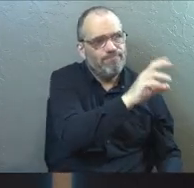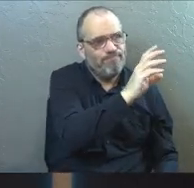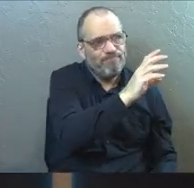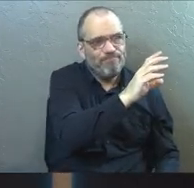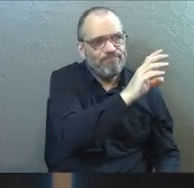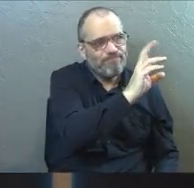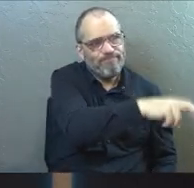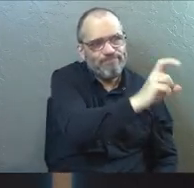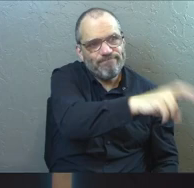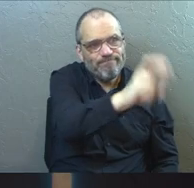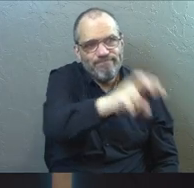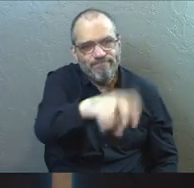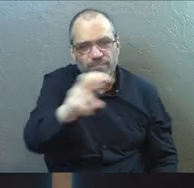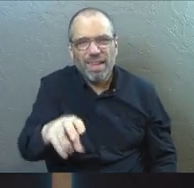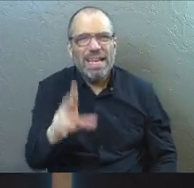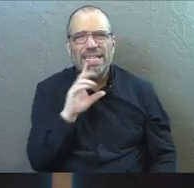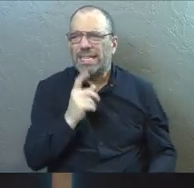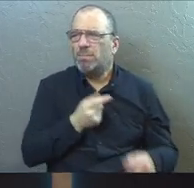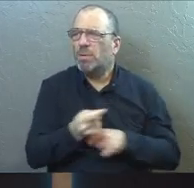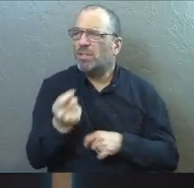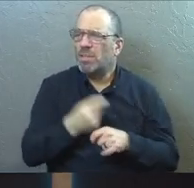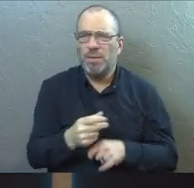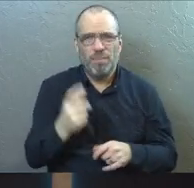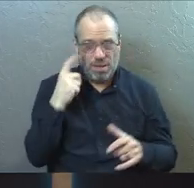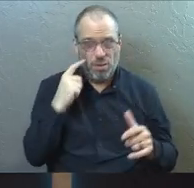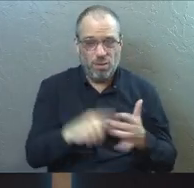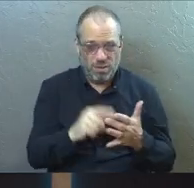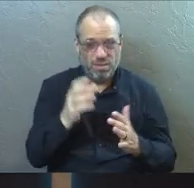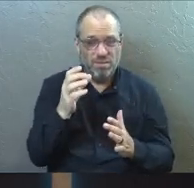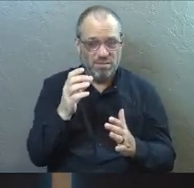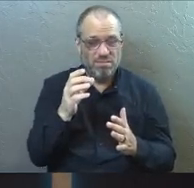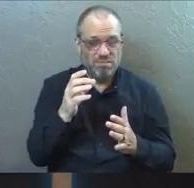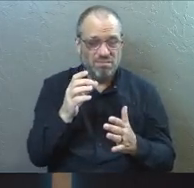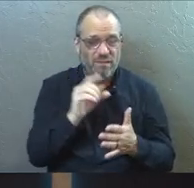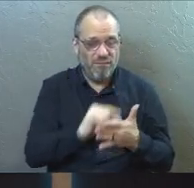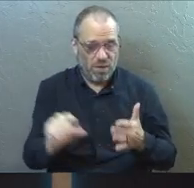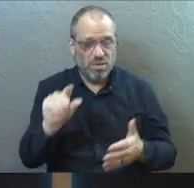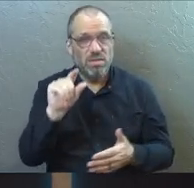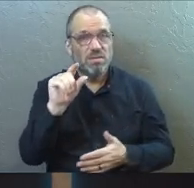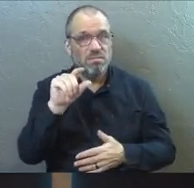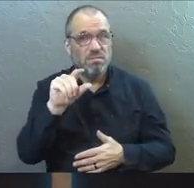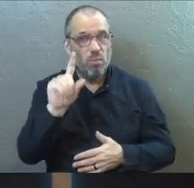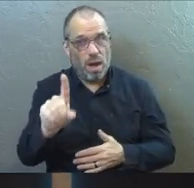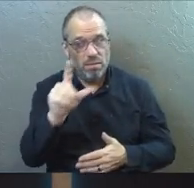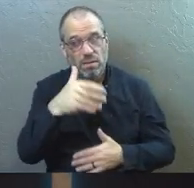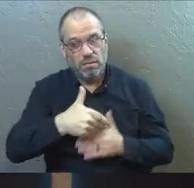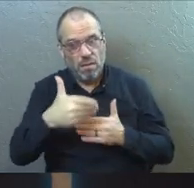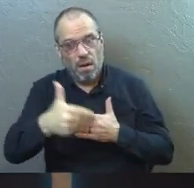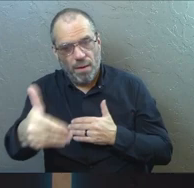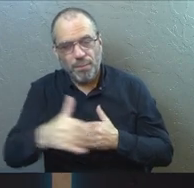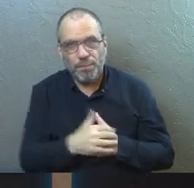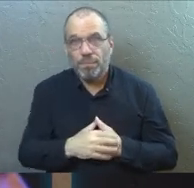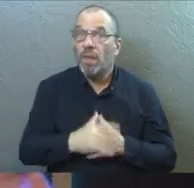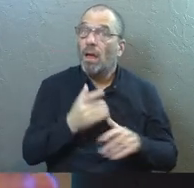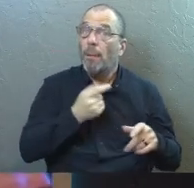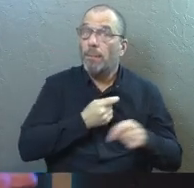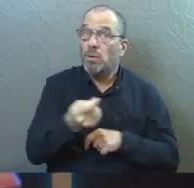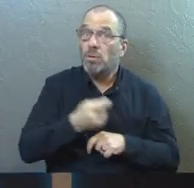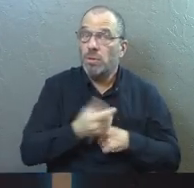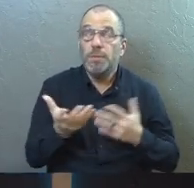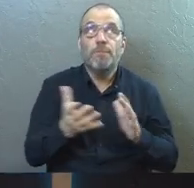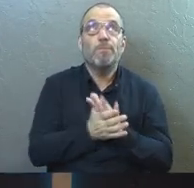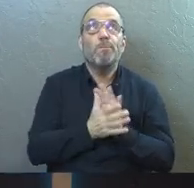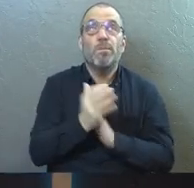This persecution, and you see it in this verse, and you're going to see it in the next several verses as well. This is a persecution